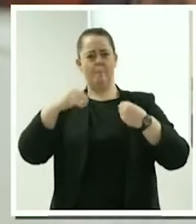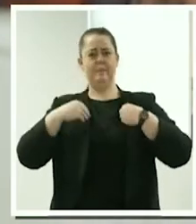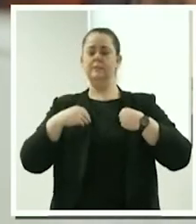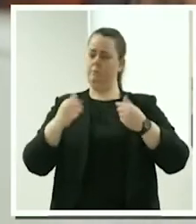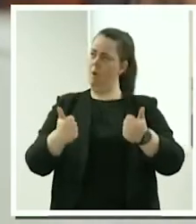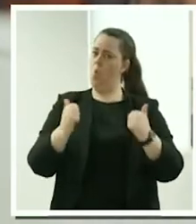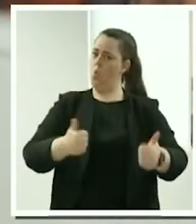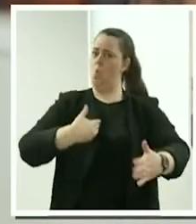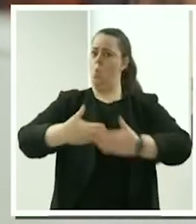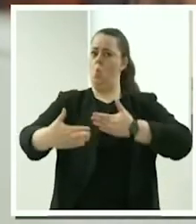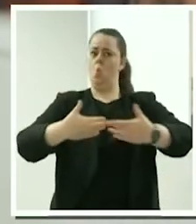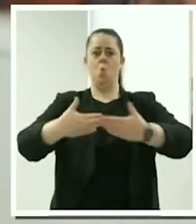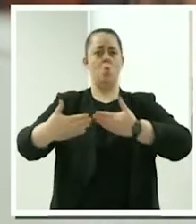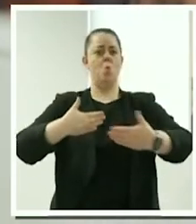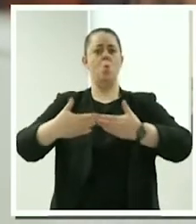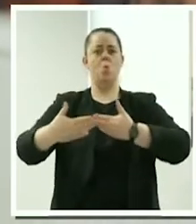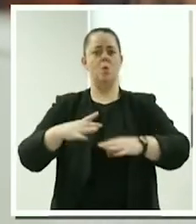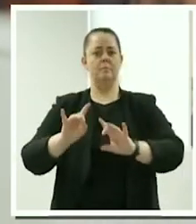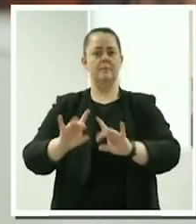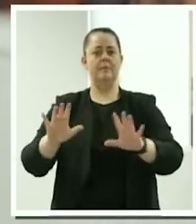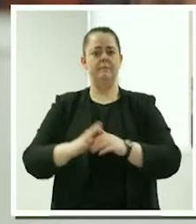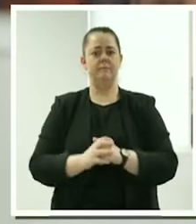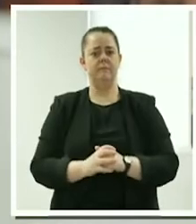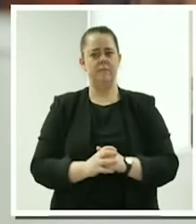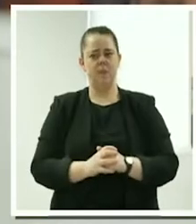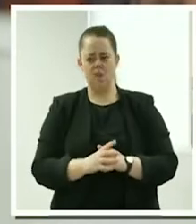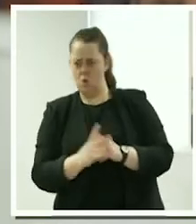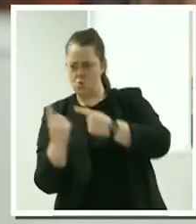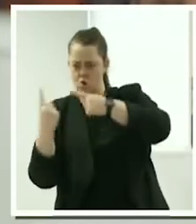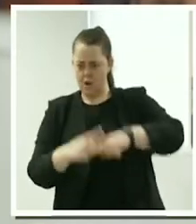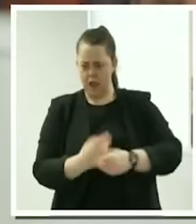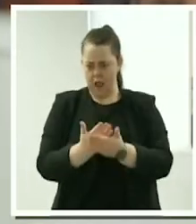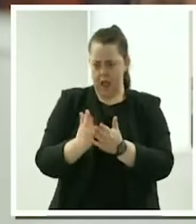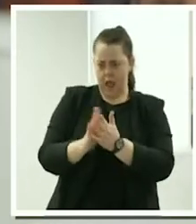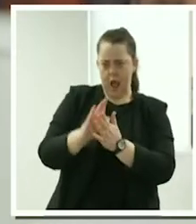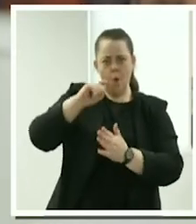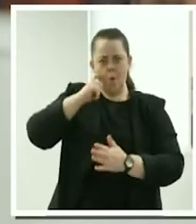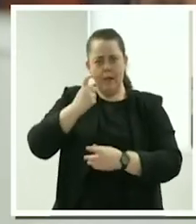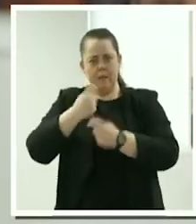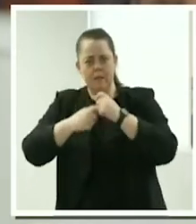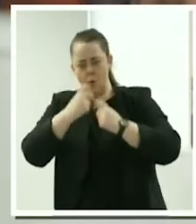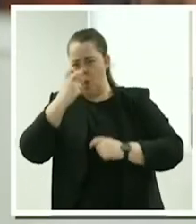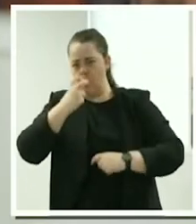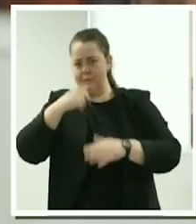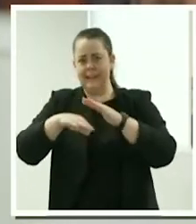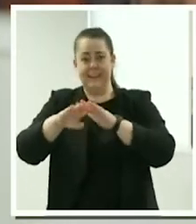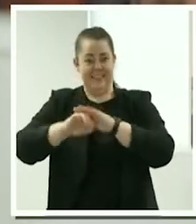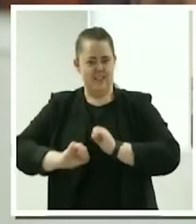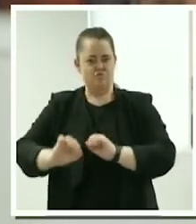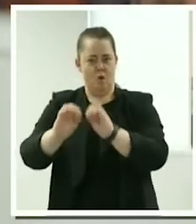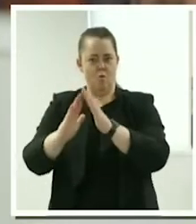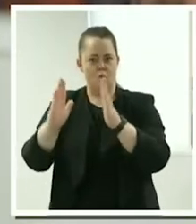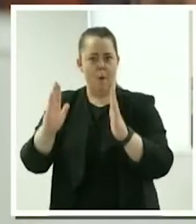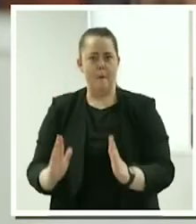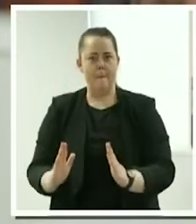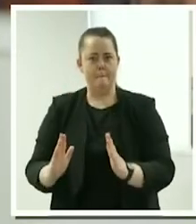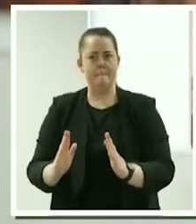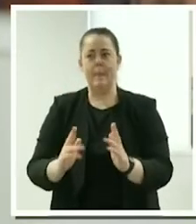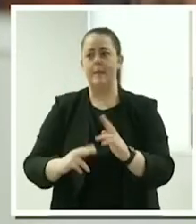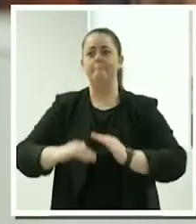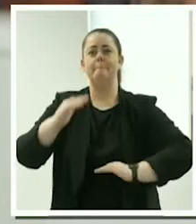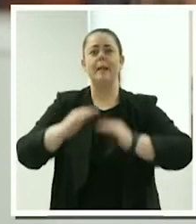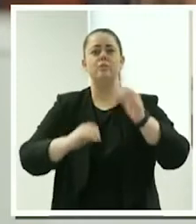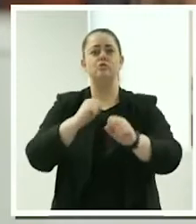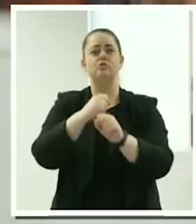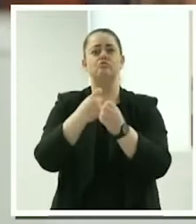They'd organised how they were going to age at home. They'd built a great granny flat or